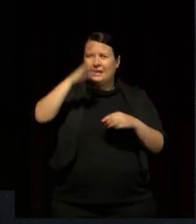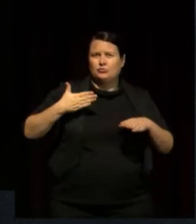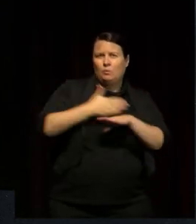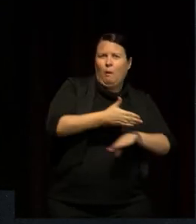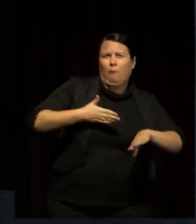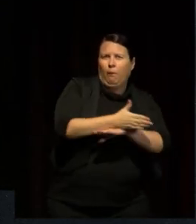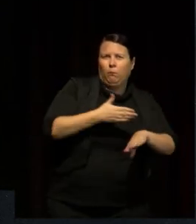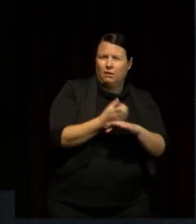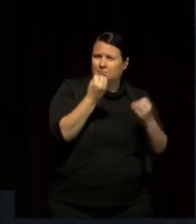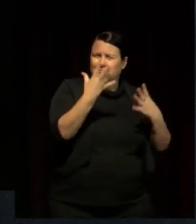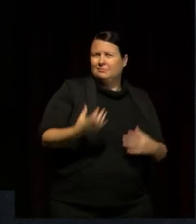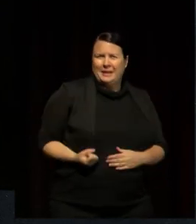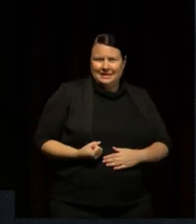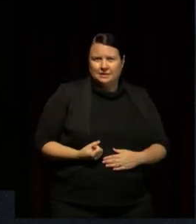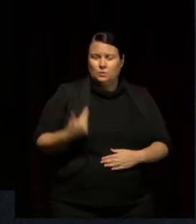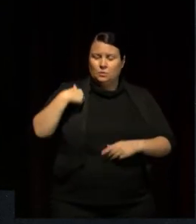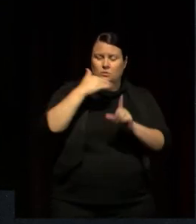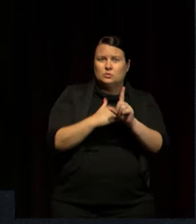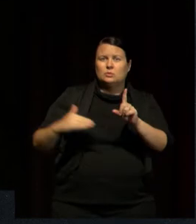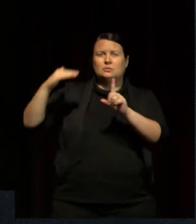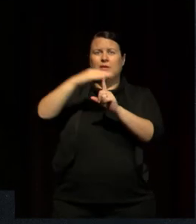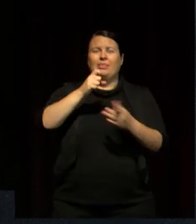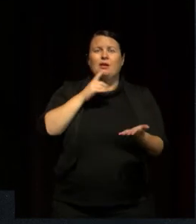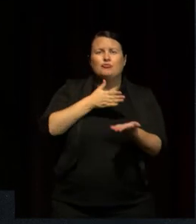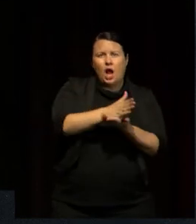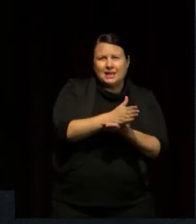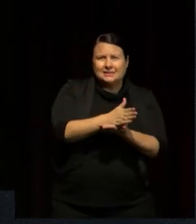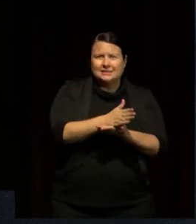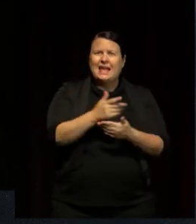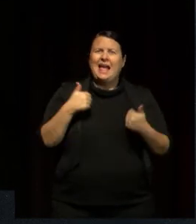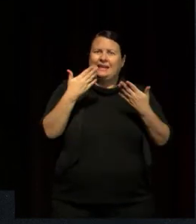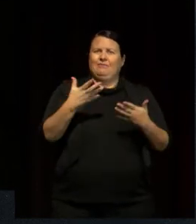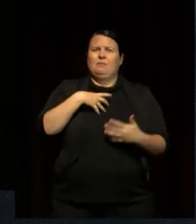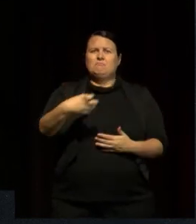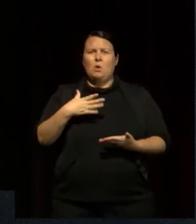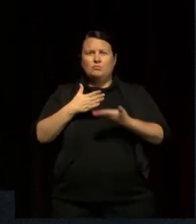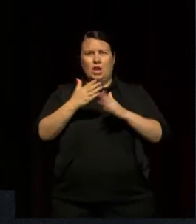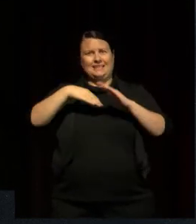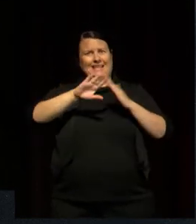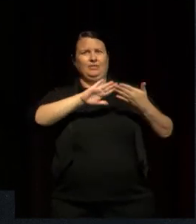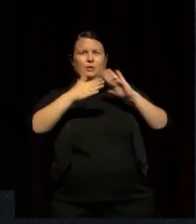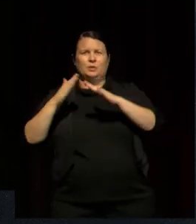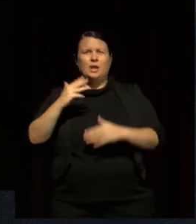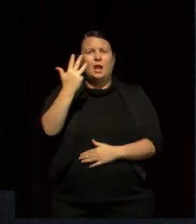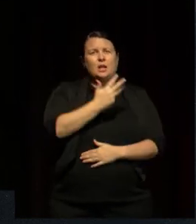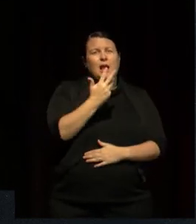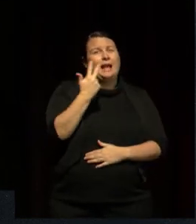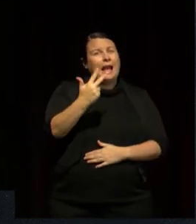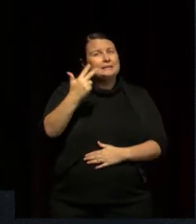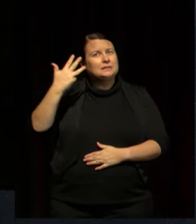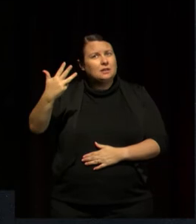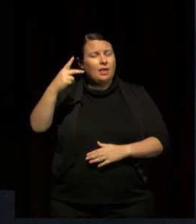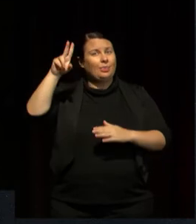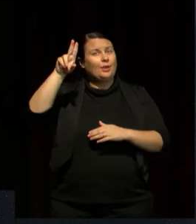persistent work to improve the rights of children and to raise their status in society. In 1989, the United